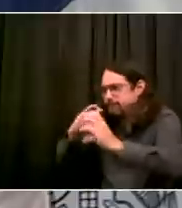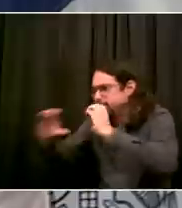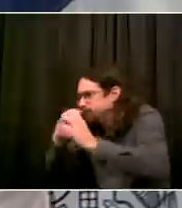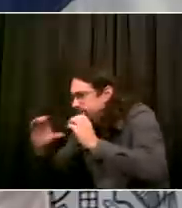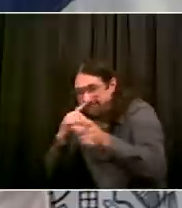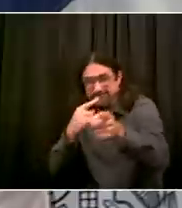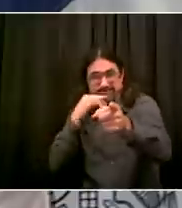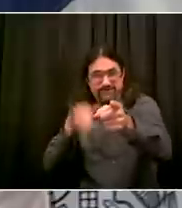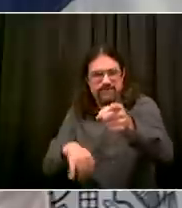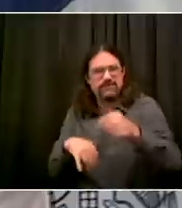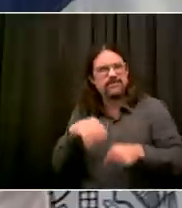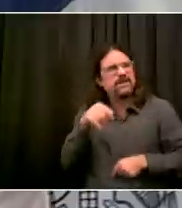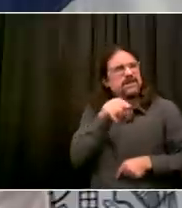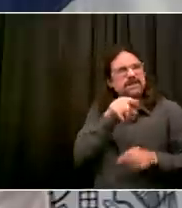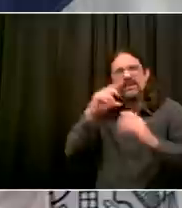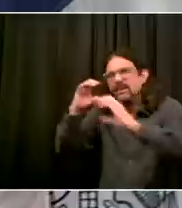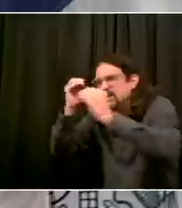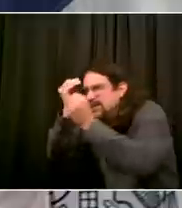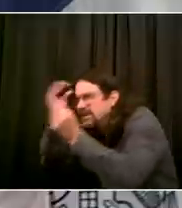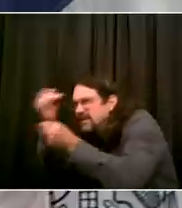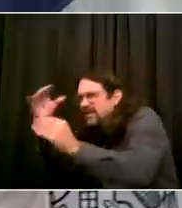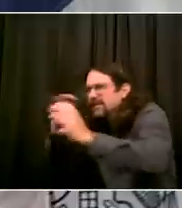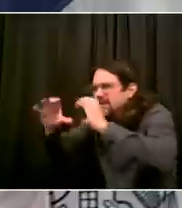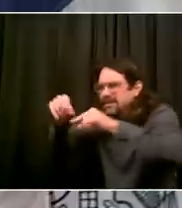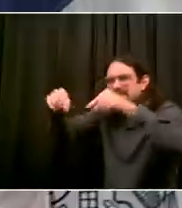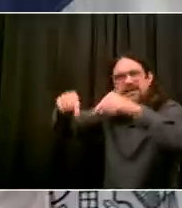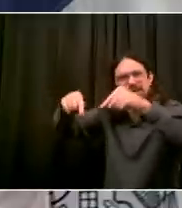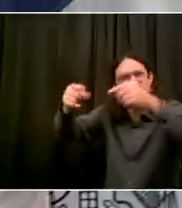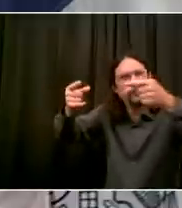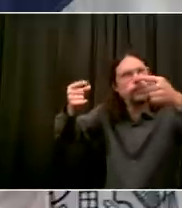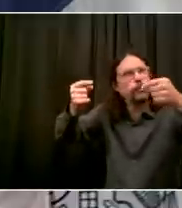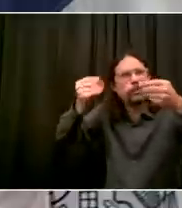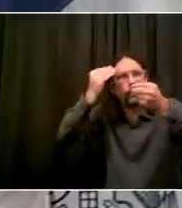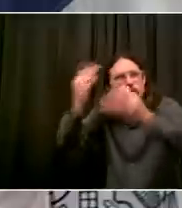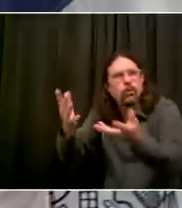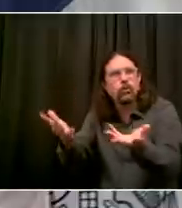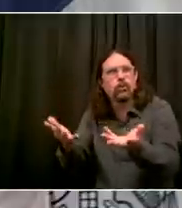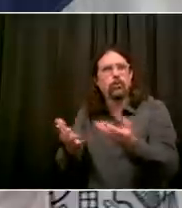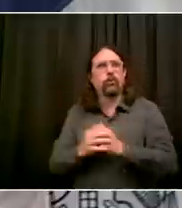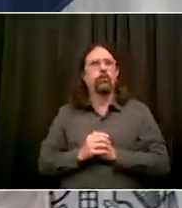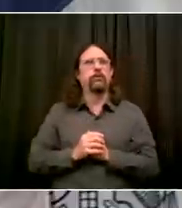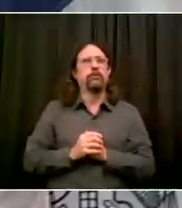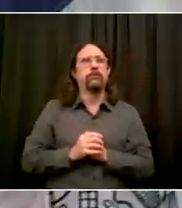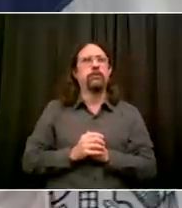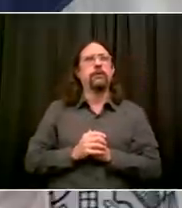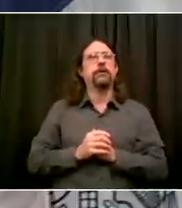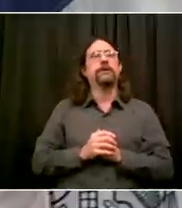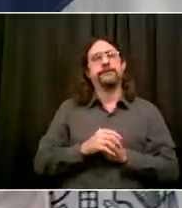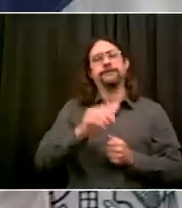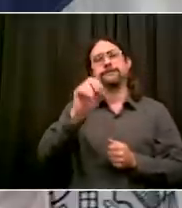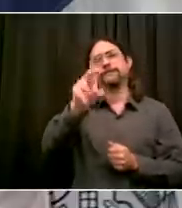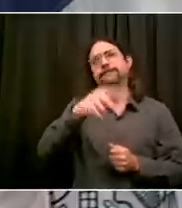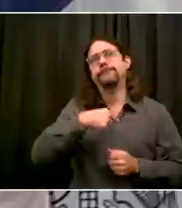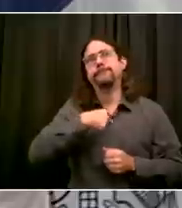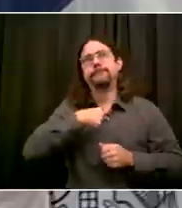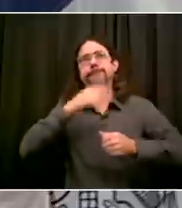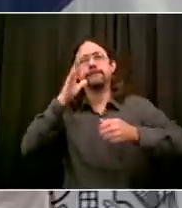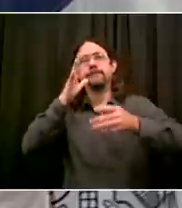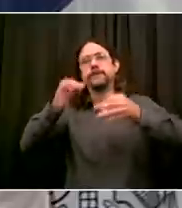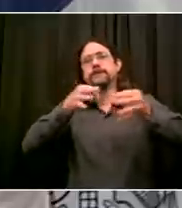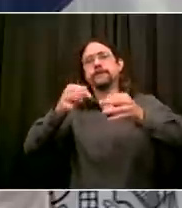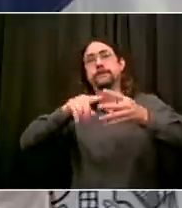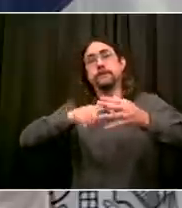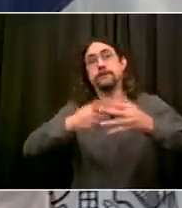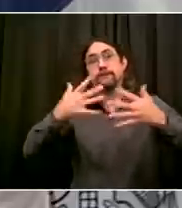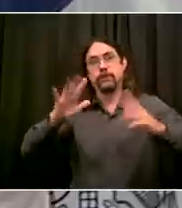crisis, now seven months, you have heard all over the city, all over the country, people saying, oh, you don't need to wear a mask or,